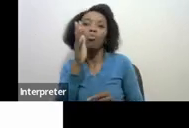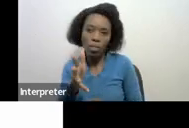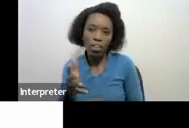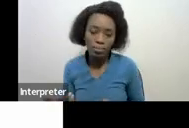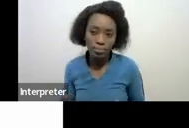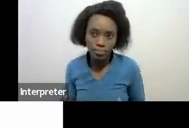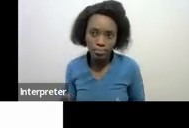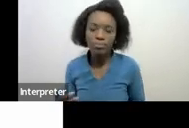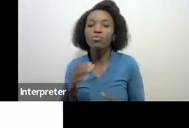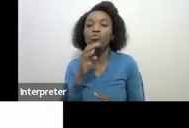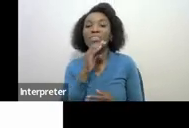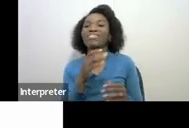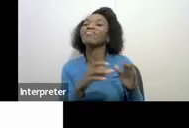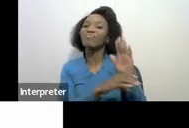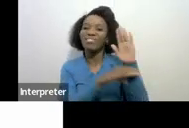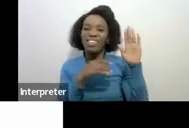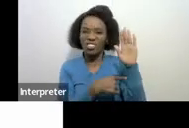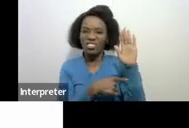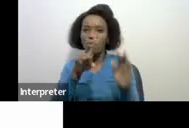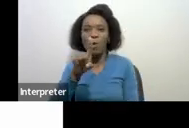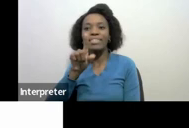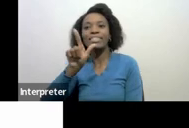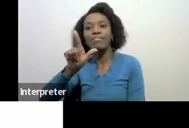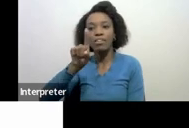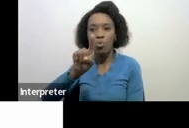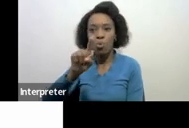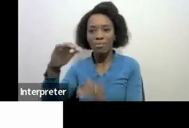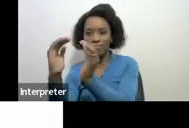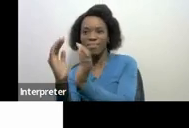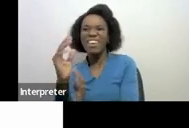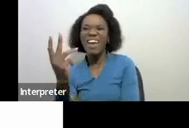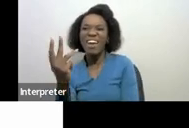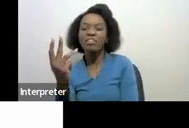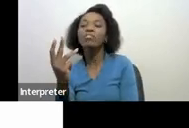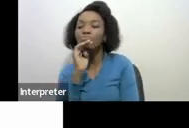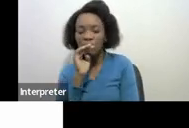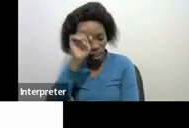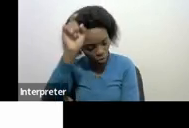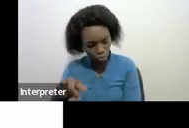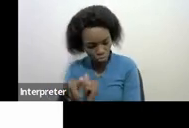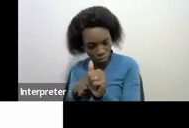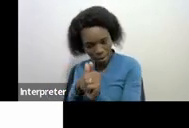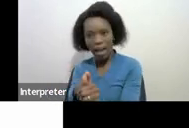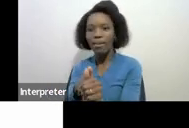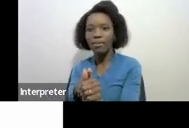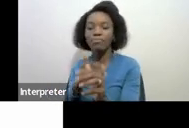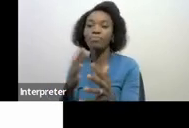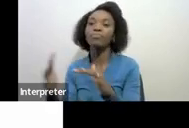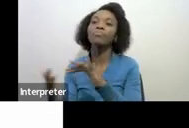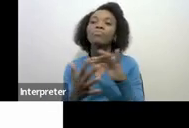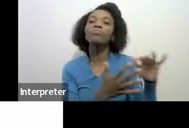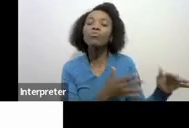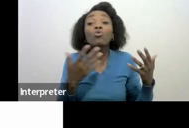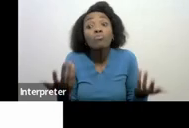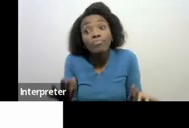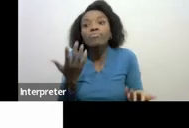1791 they've got a legal obligation to actually comply with the notice from SARS so let's say hypothetically as we do